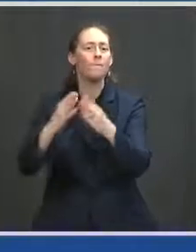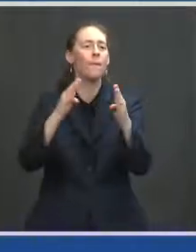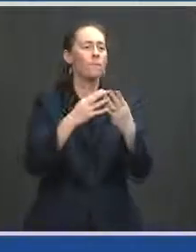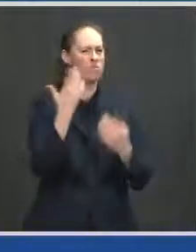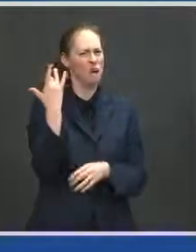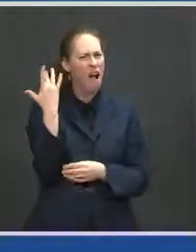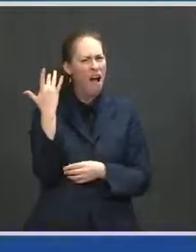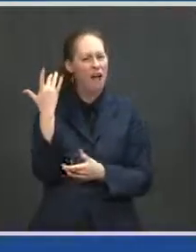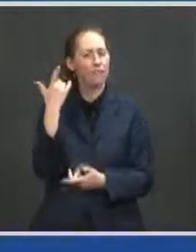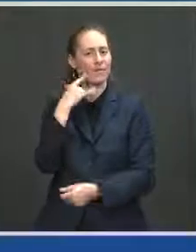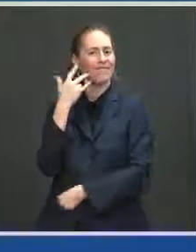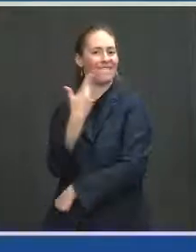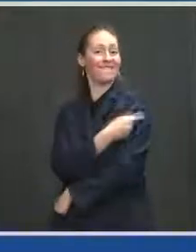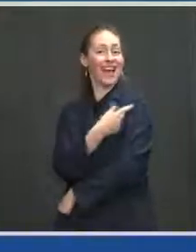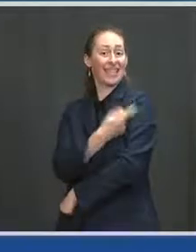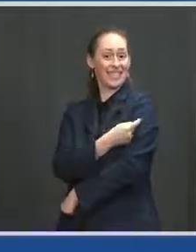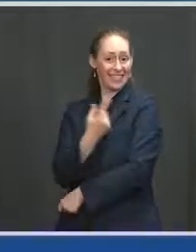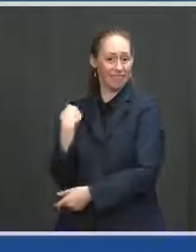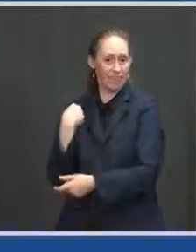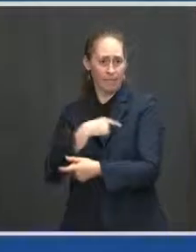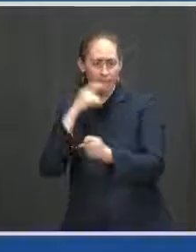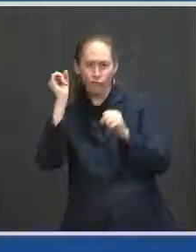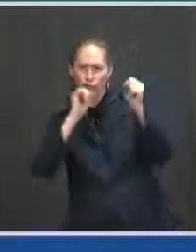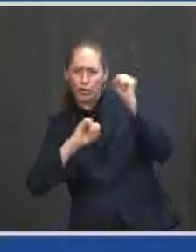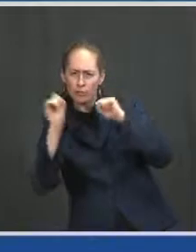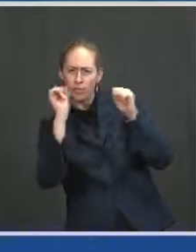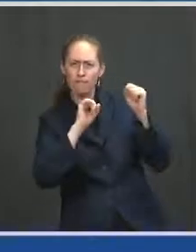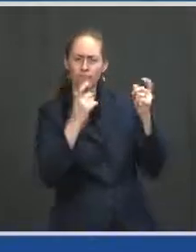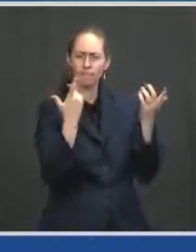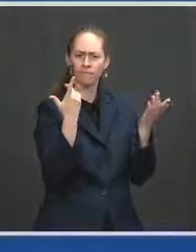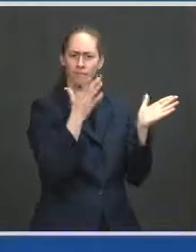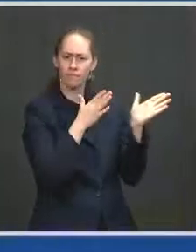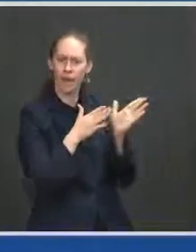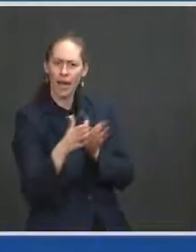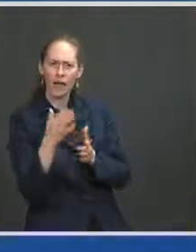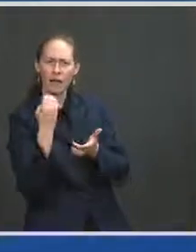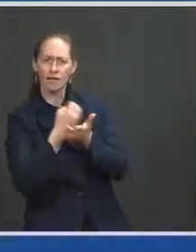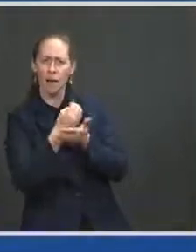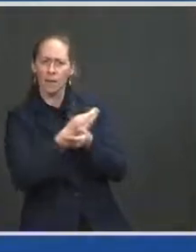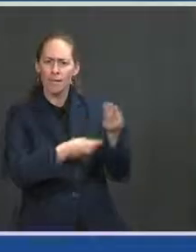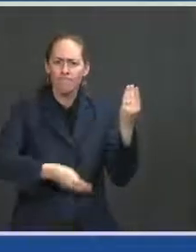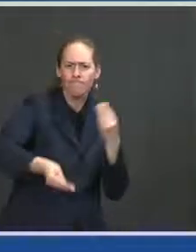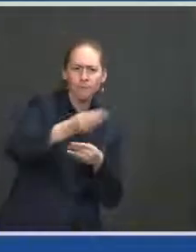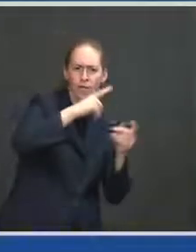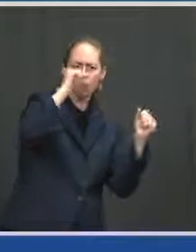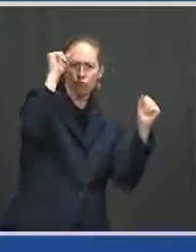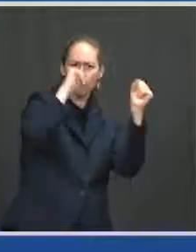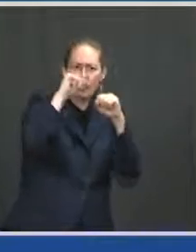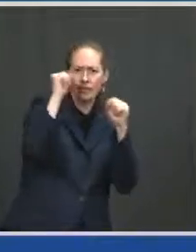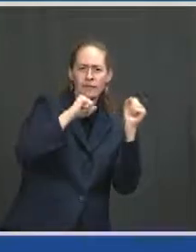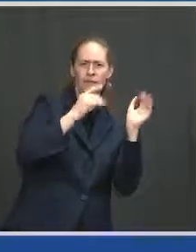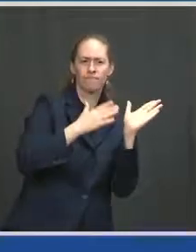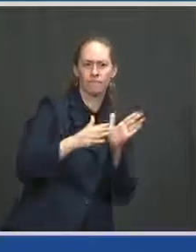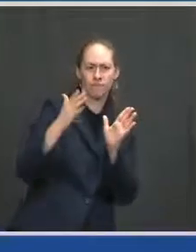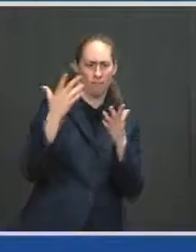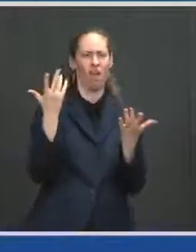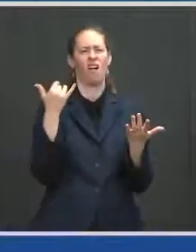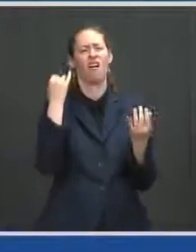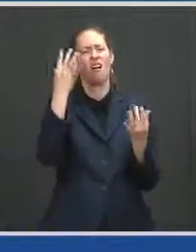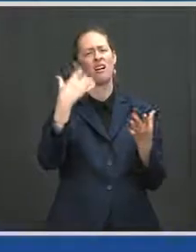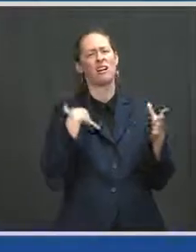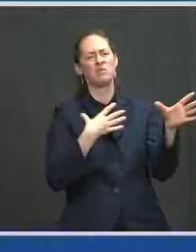strategy. Our economic strategy, we're experiencing the strongest economic recovery this country has seen in decades.